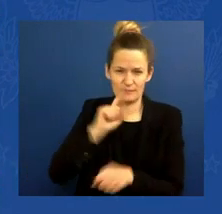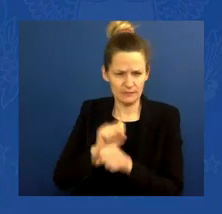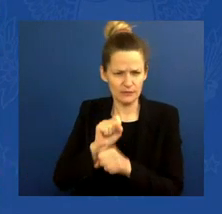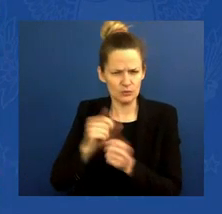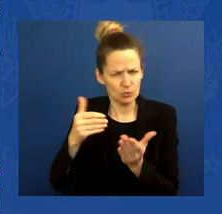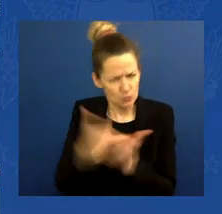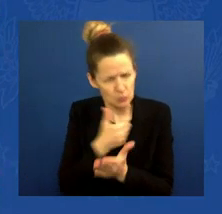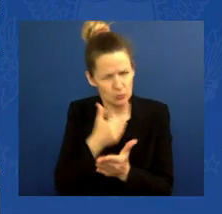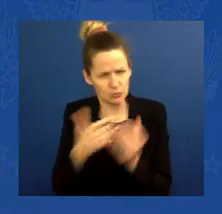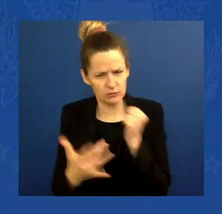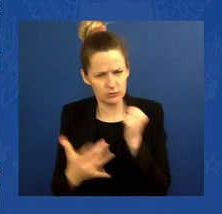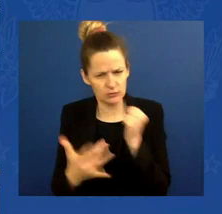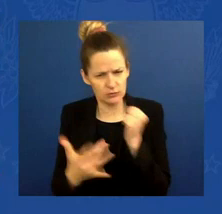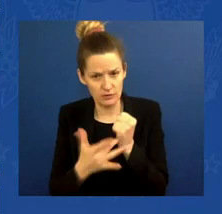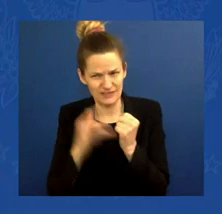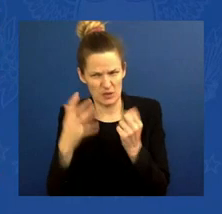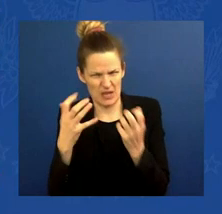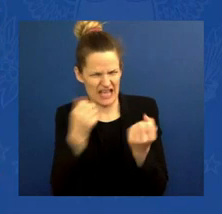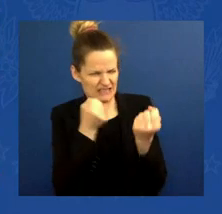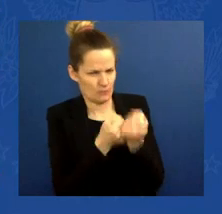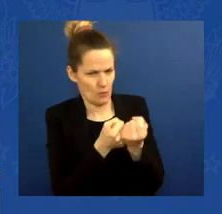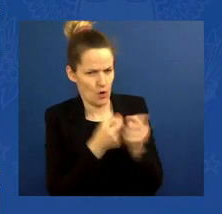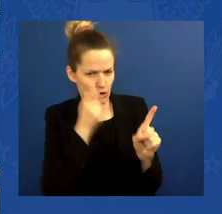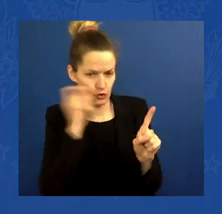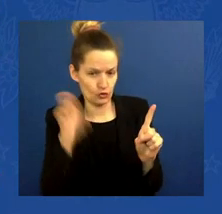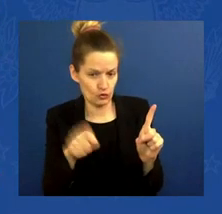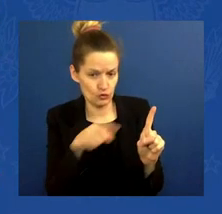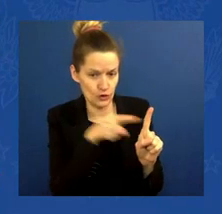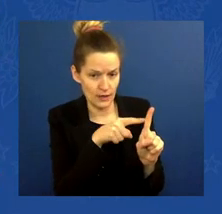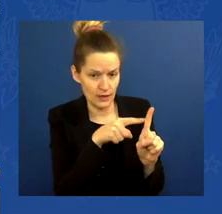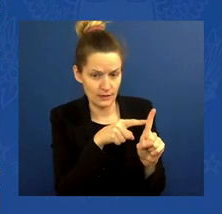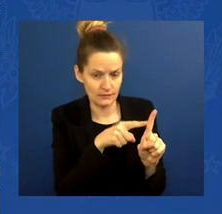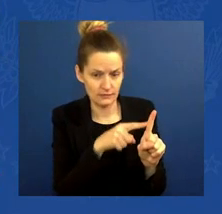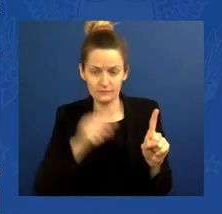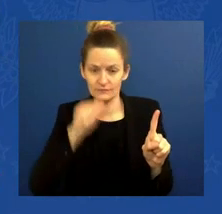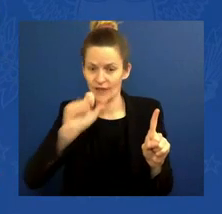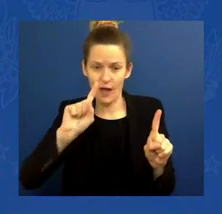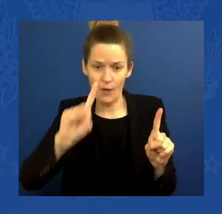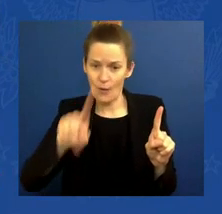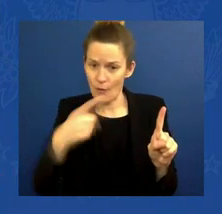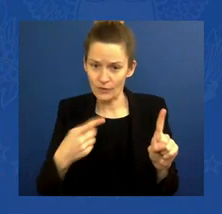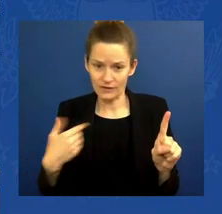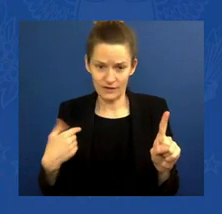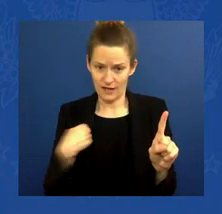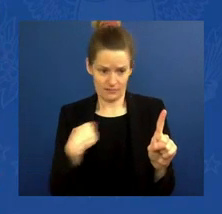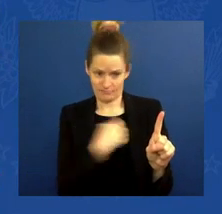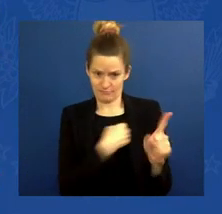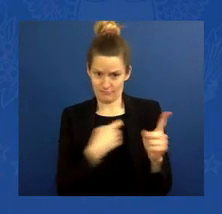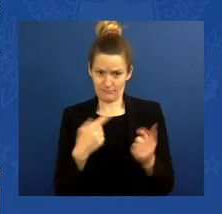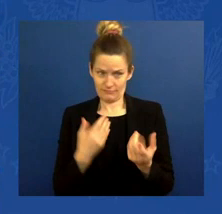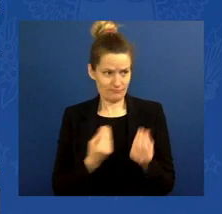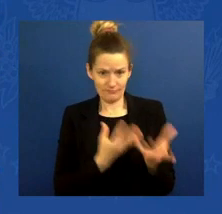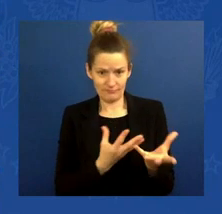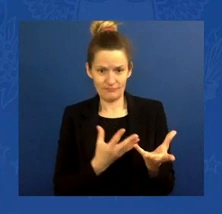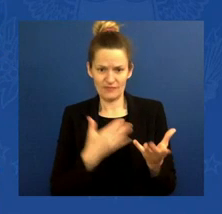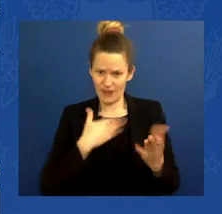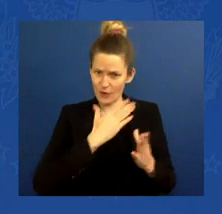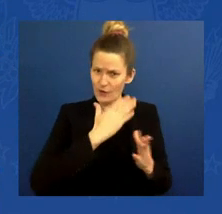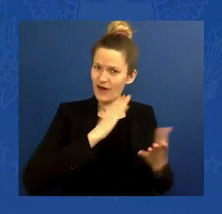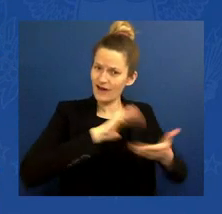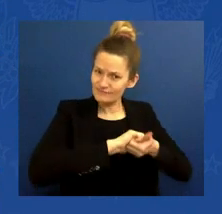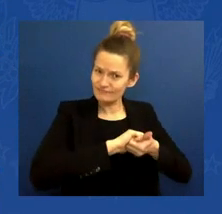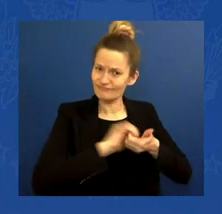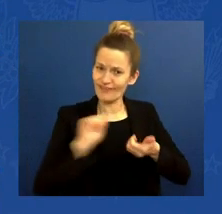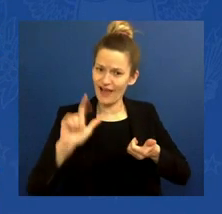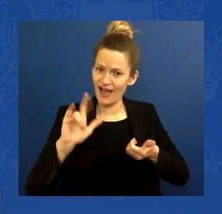stepped up to provide significant shipments of security assistance and will continue to help facilitate these deliveries as well. The United States and